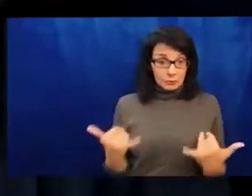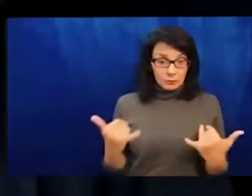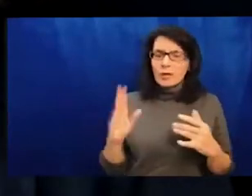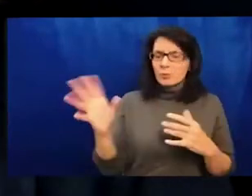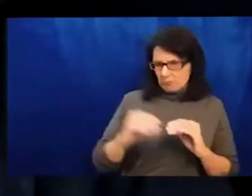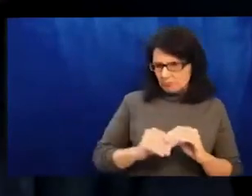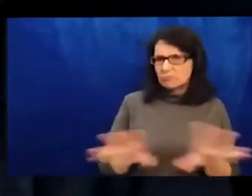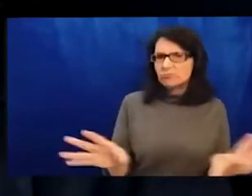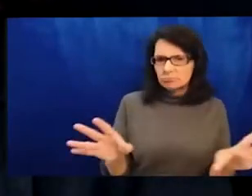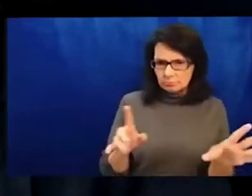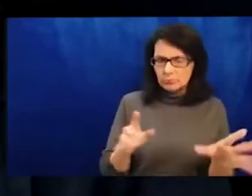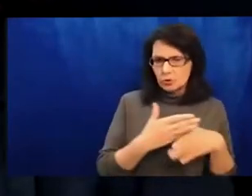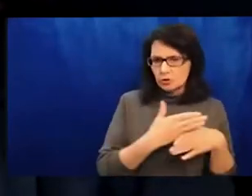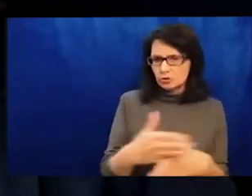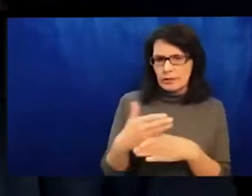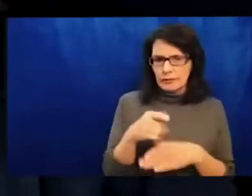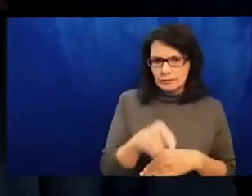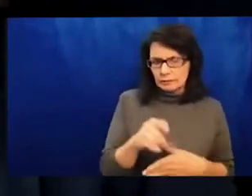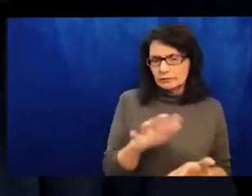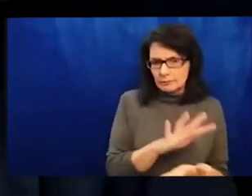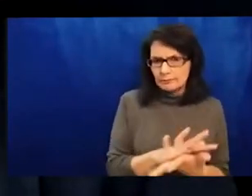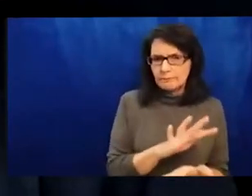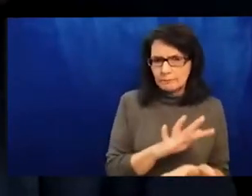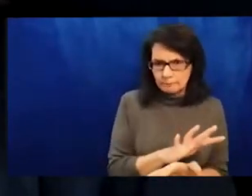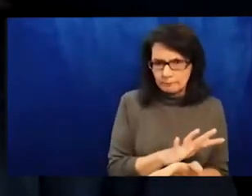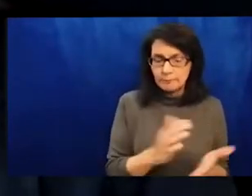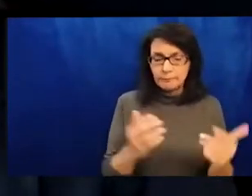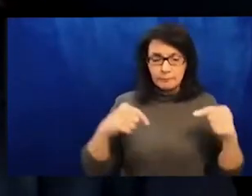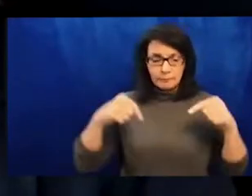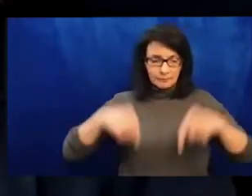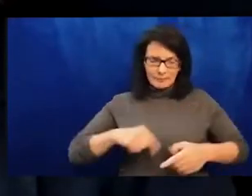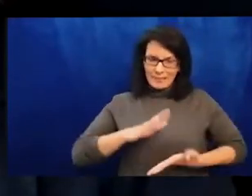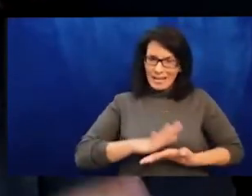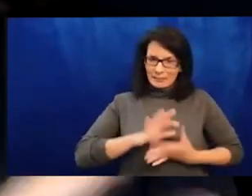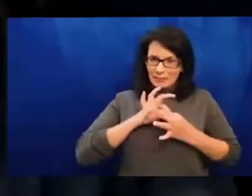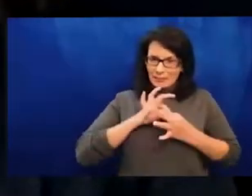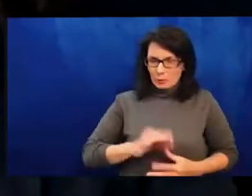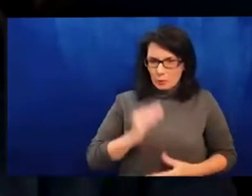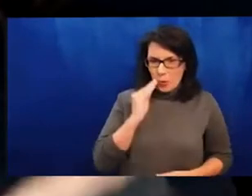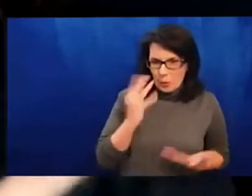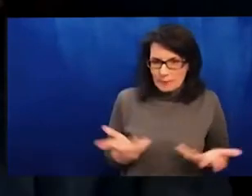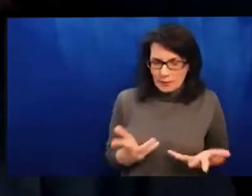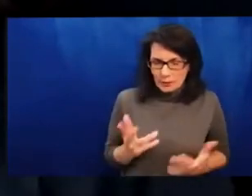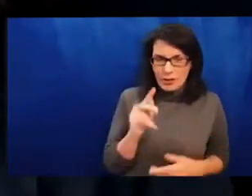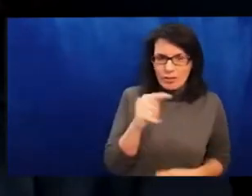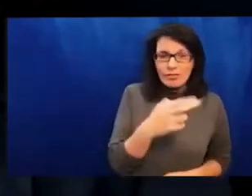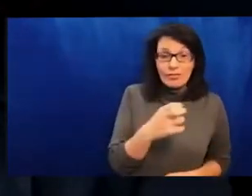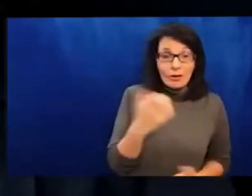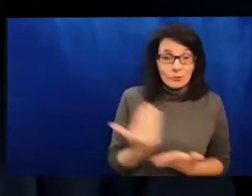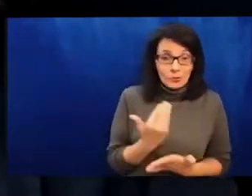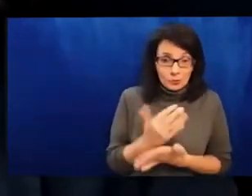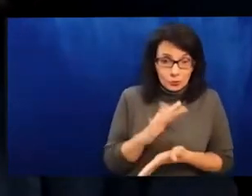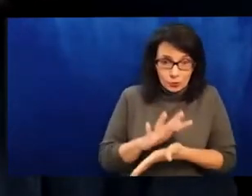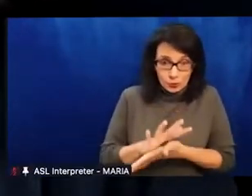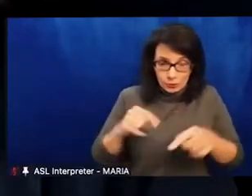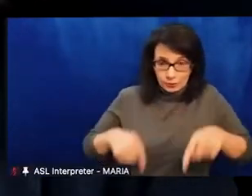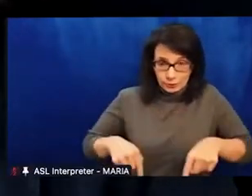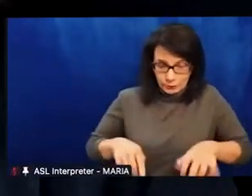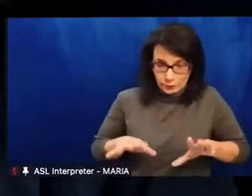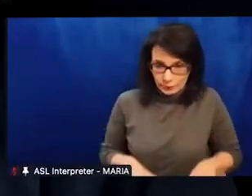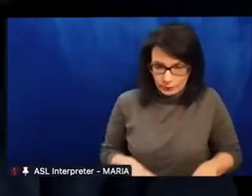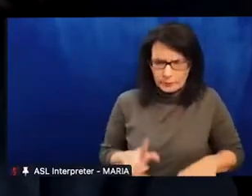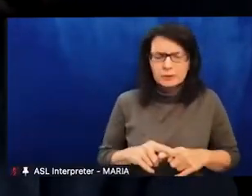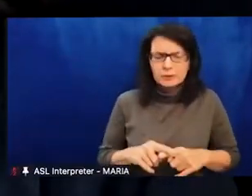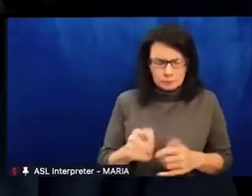begun to inform ourselves and learn in the hope that we continue to add and to add to this document as a result of this teaching